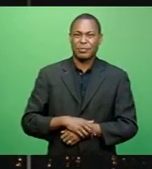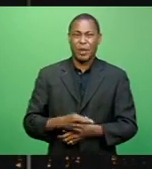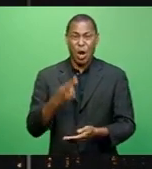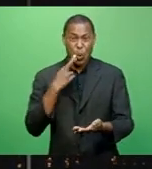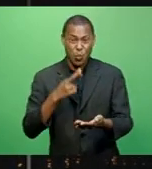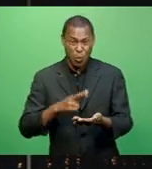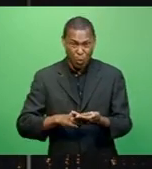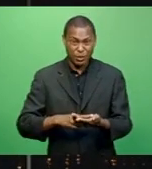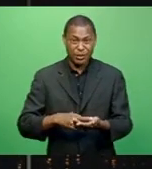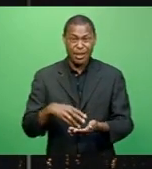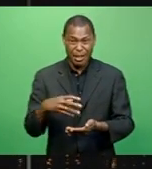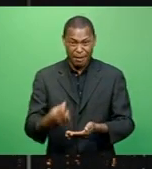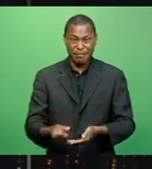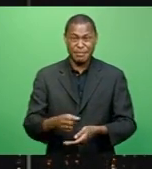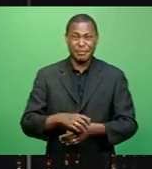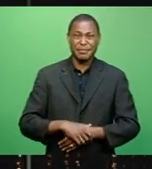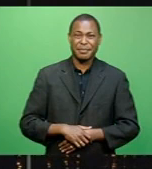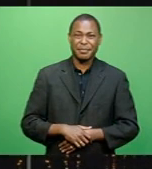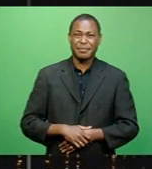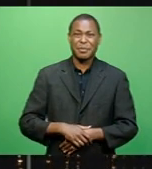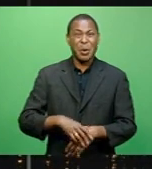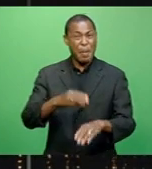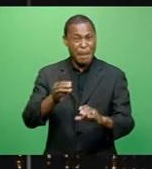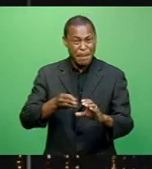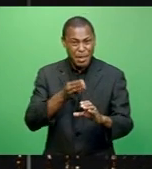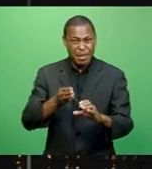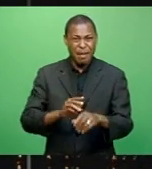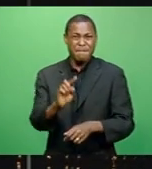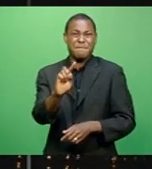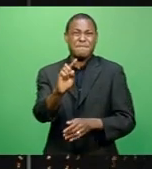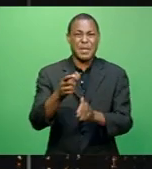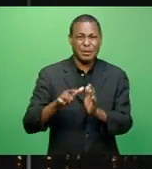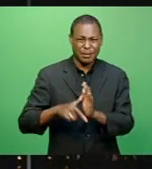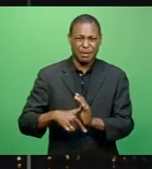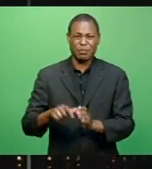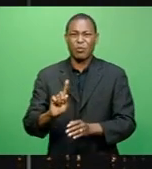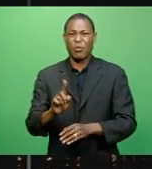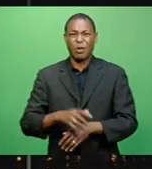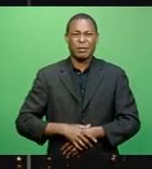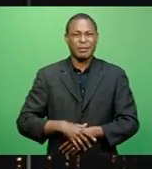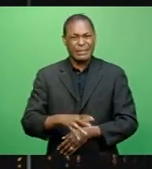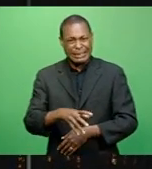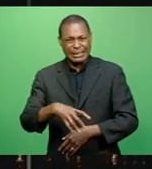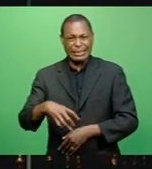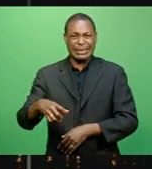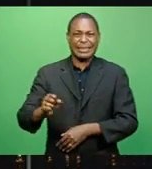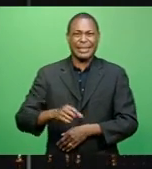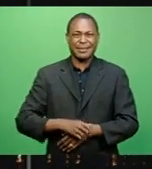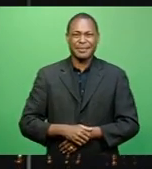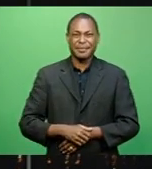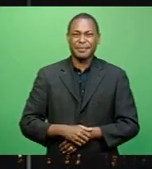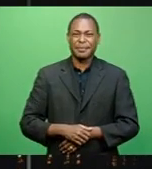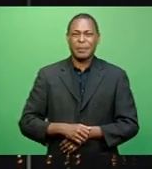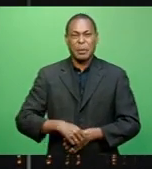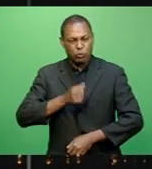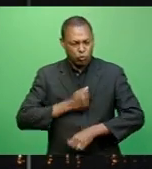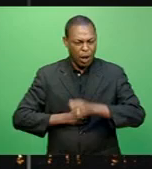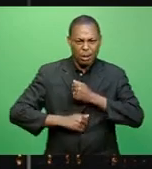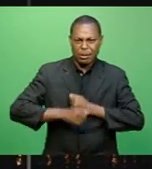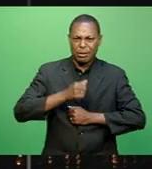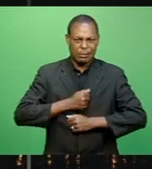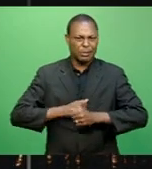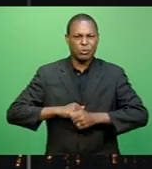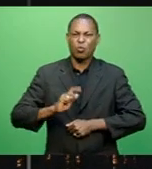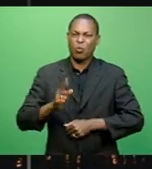reports fronting the media for the first time since taking up the position. Dr. Paunga says they are struggling to retain